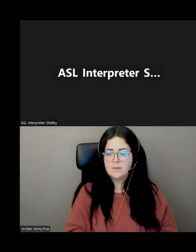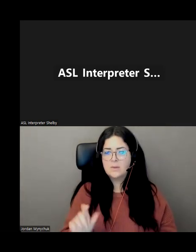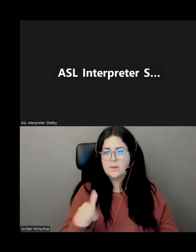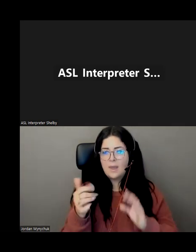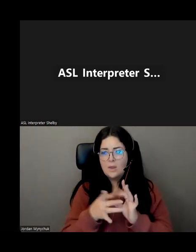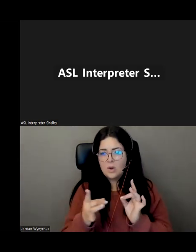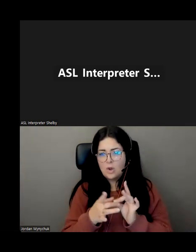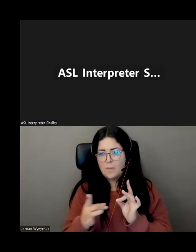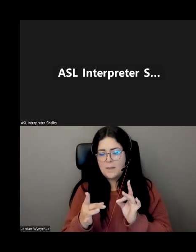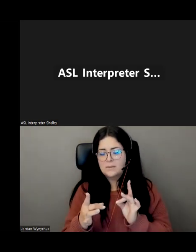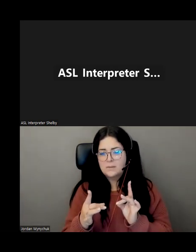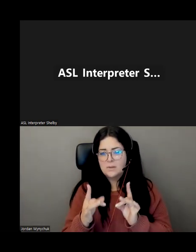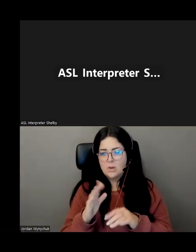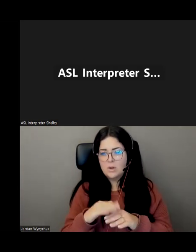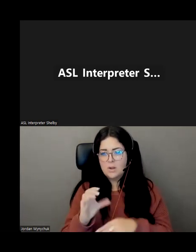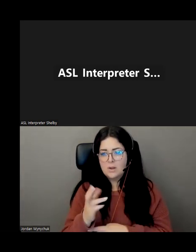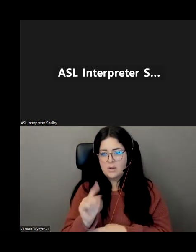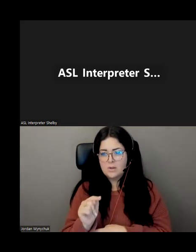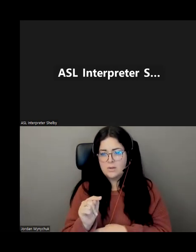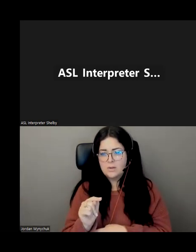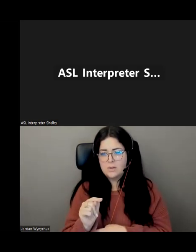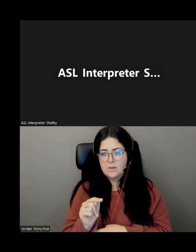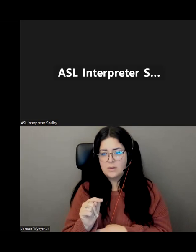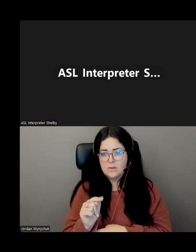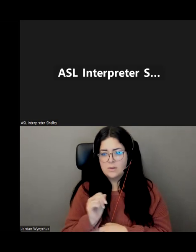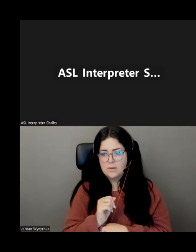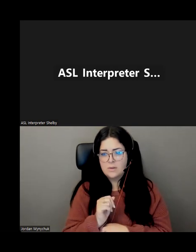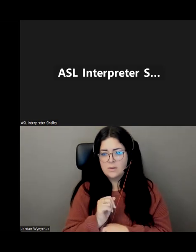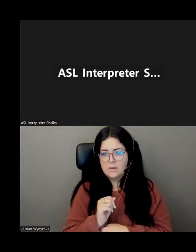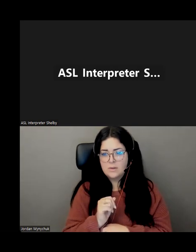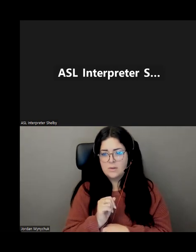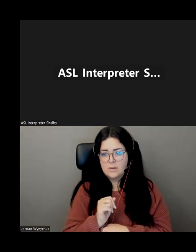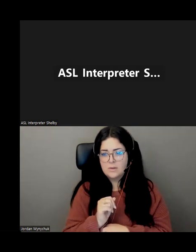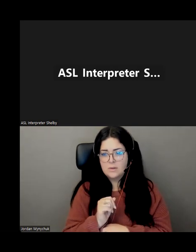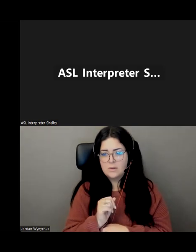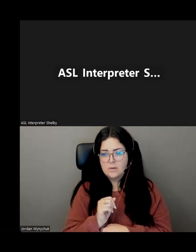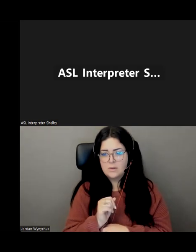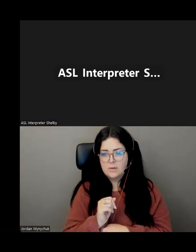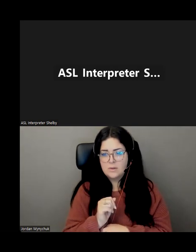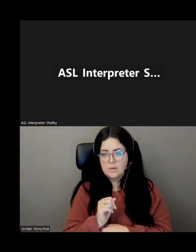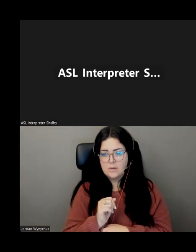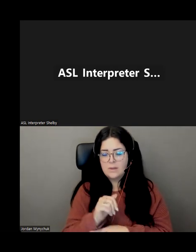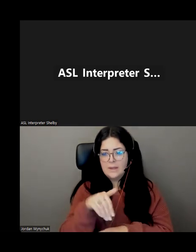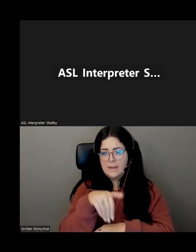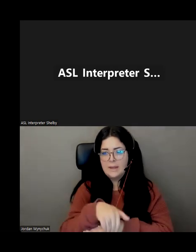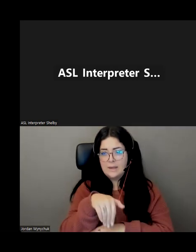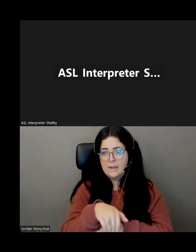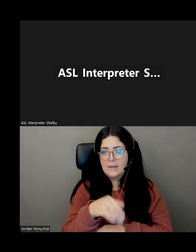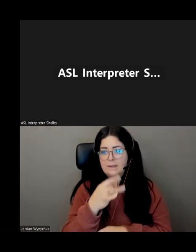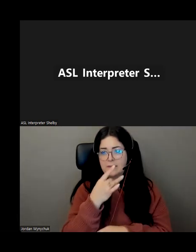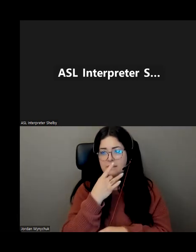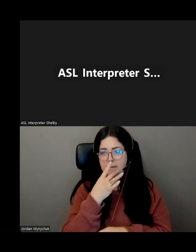everybody know a nice light i guess to sleep a night night night light